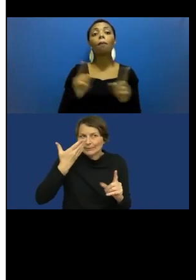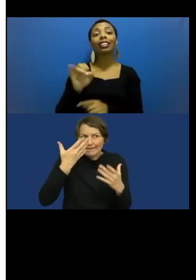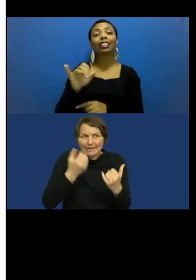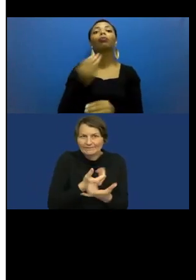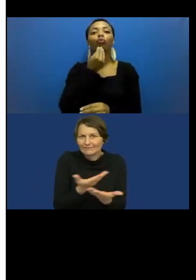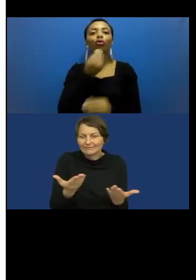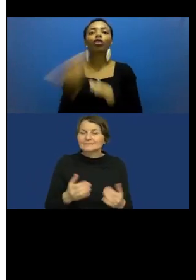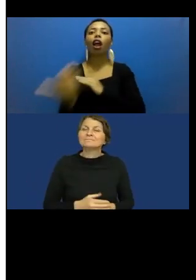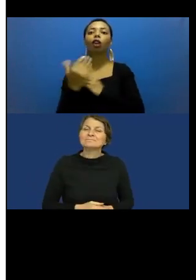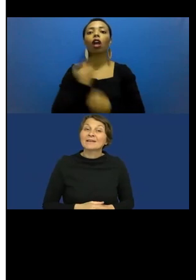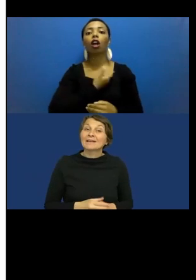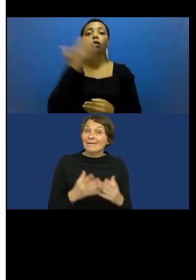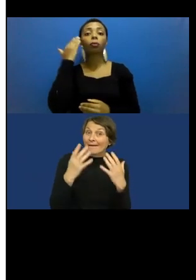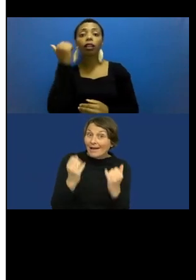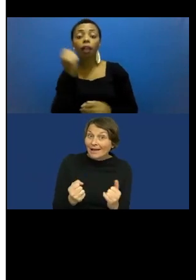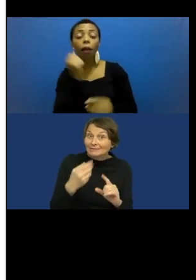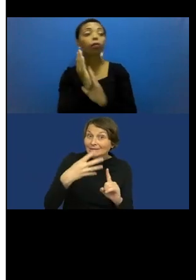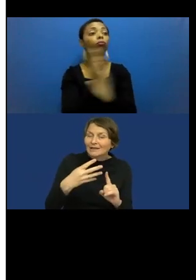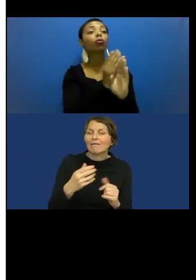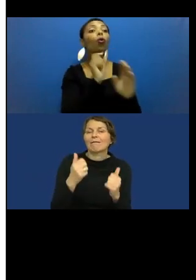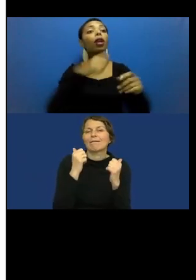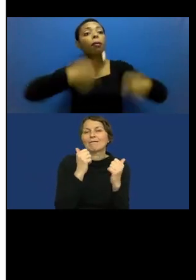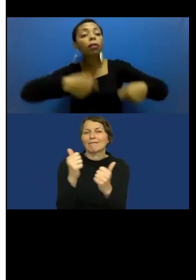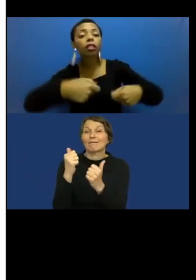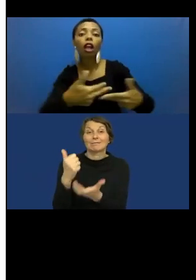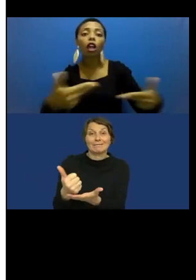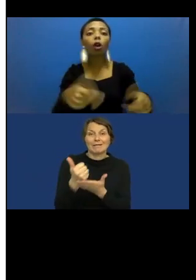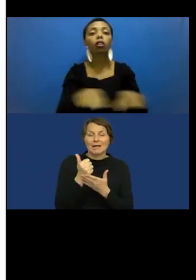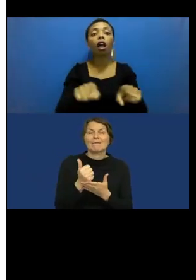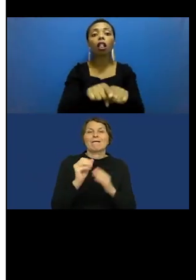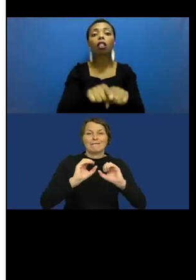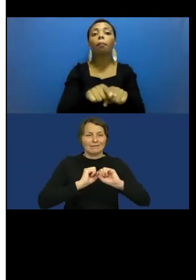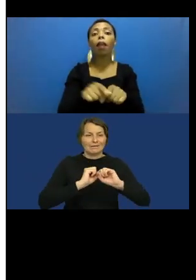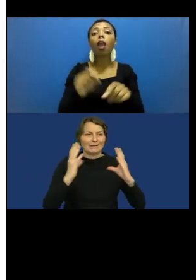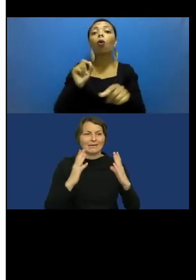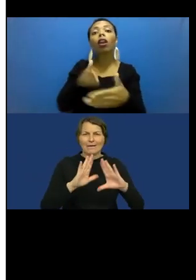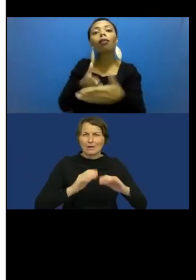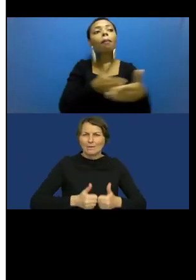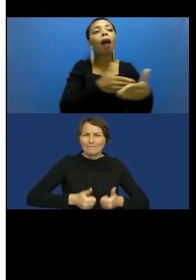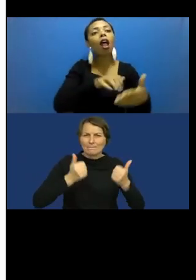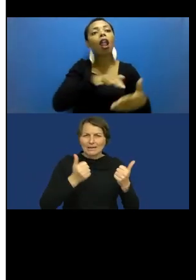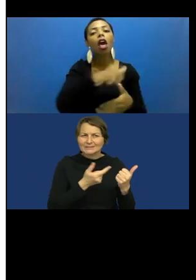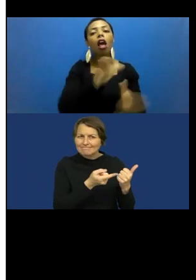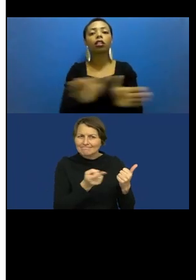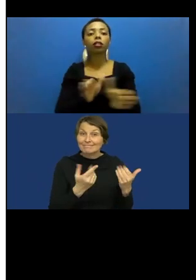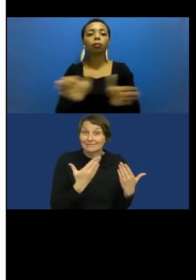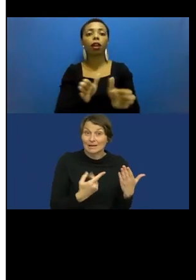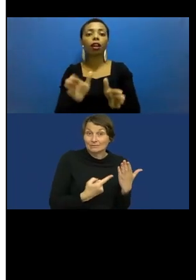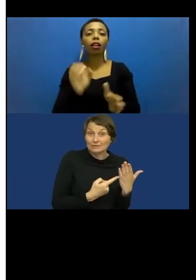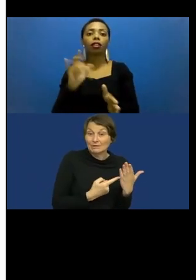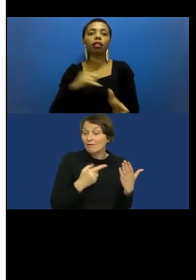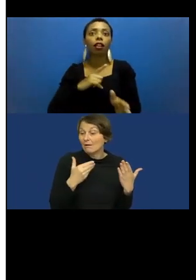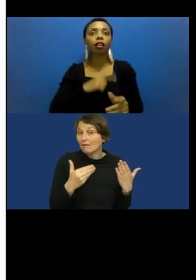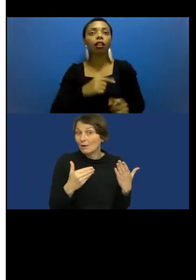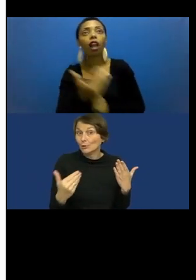able to identify needs and restrictions in the accessibility of both existing technology as well